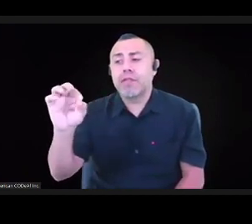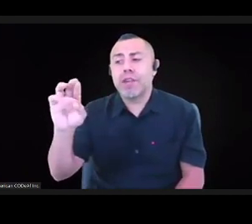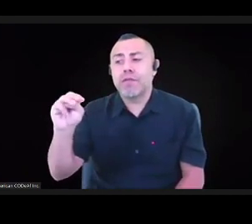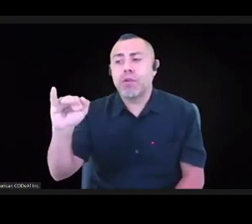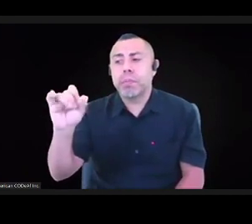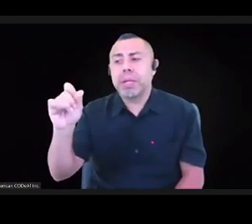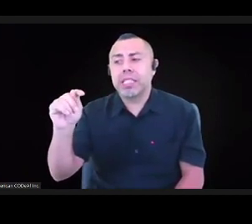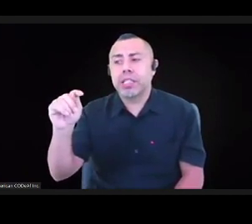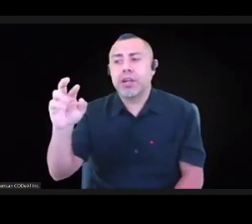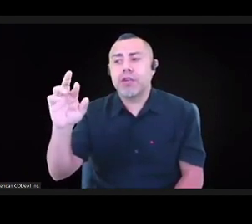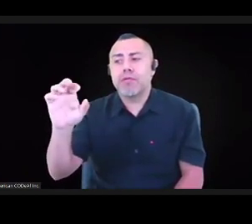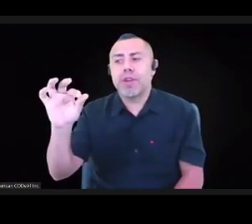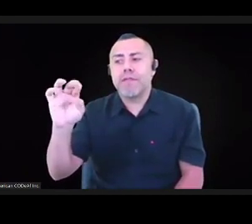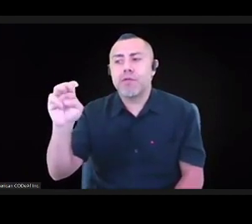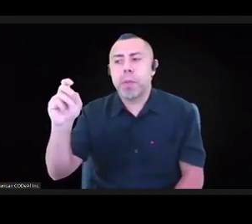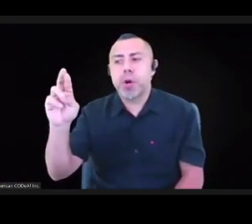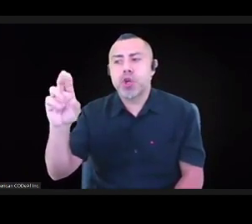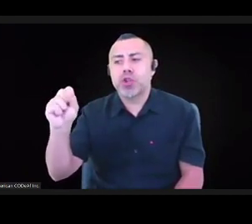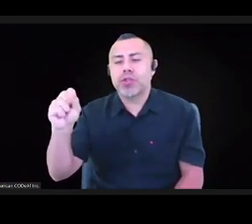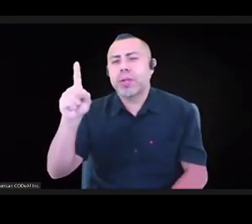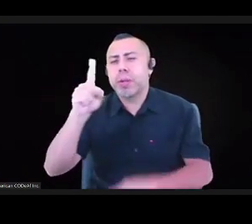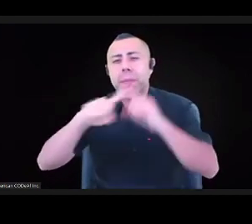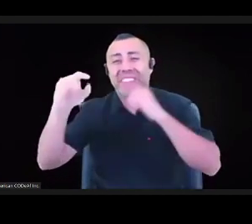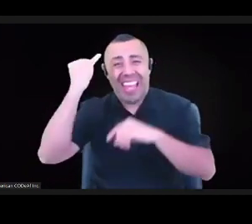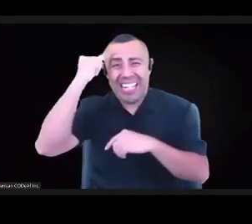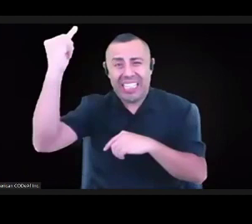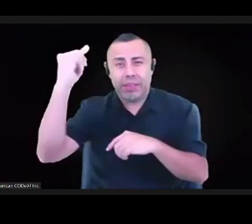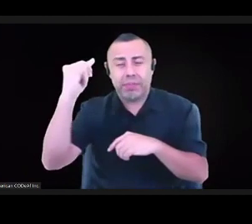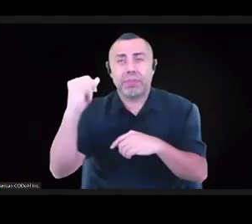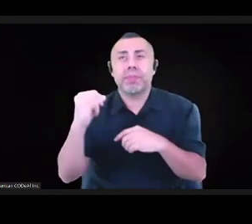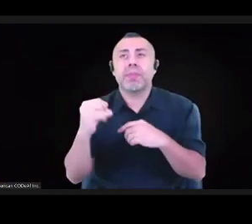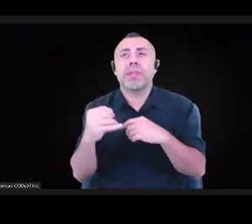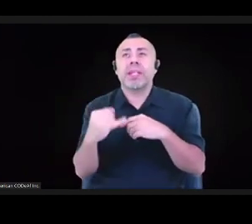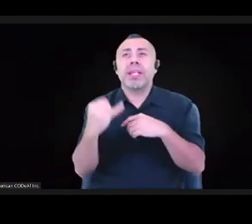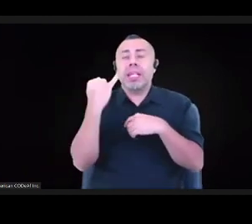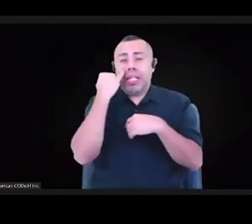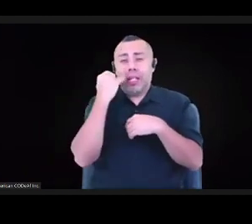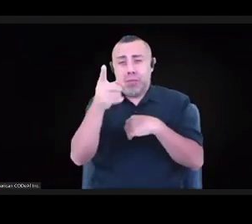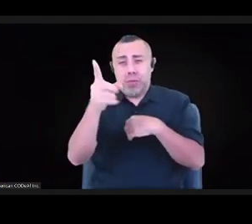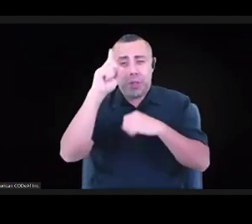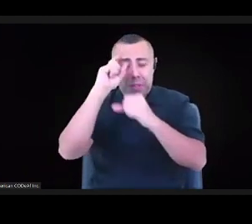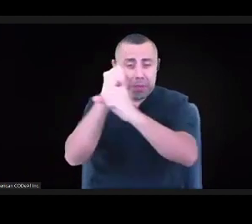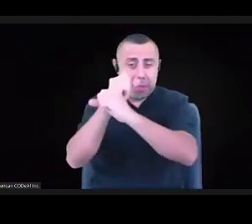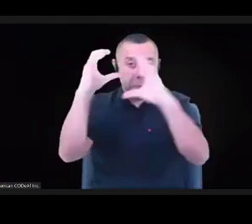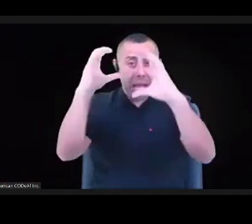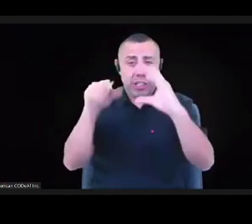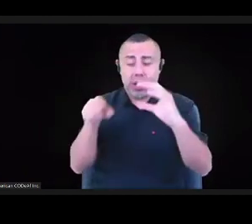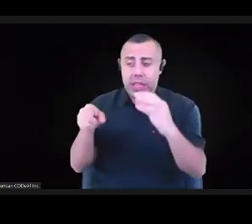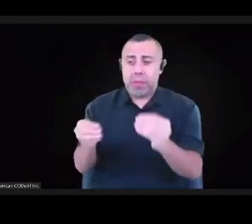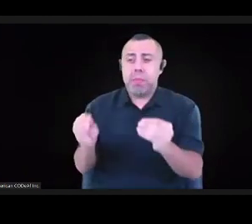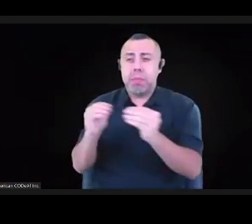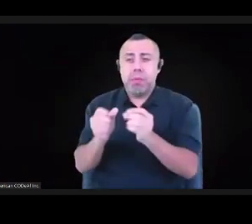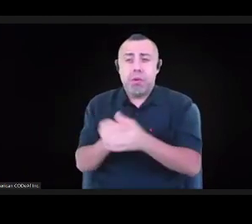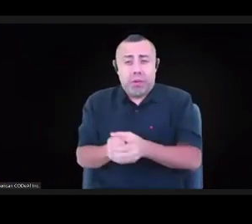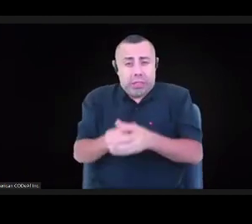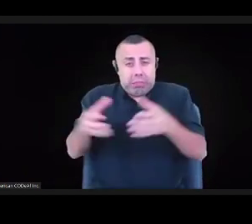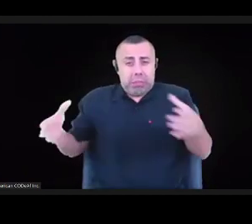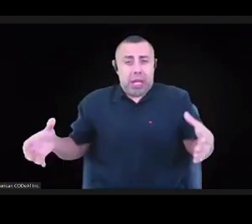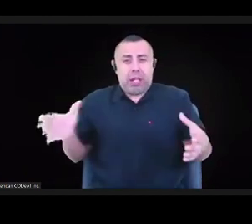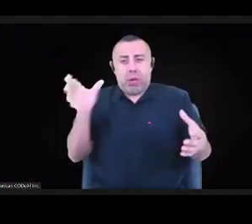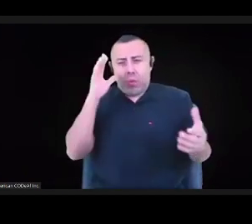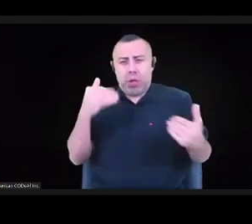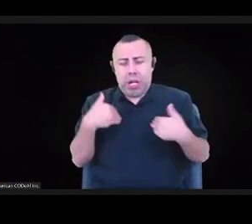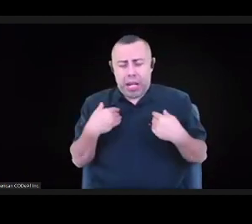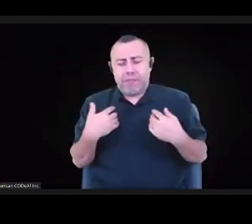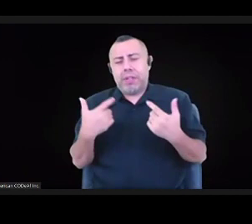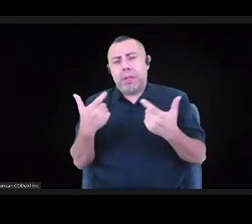them that if you were to imagine them much expanded, they would have this much greater impact. But you could do